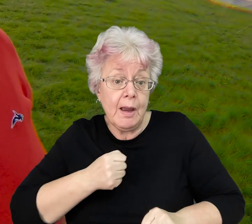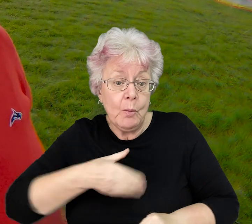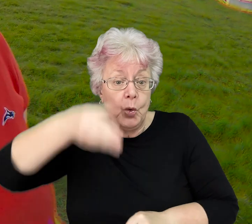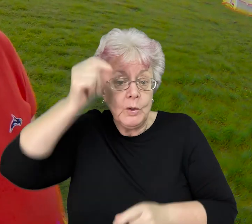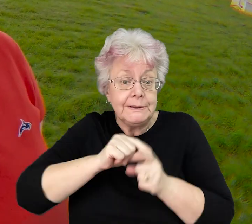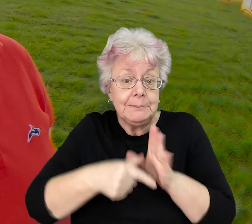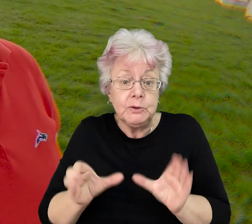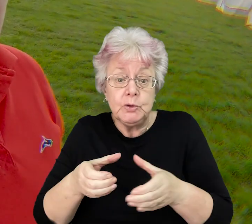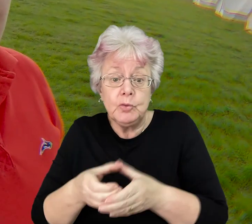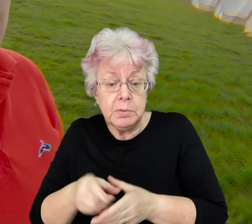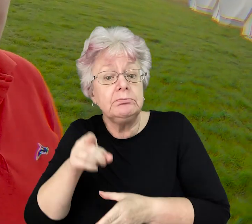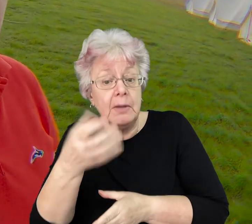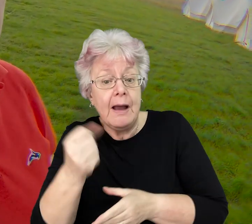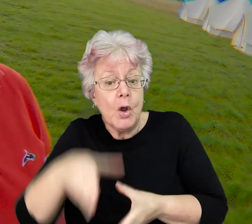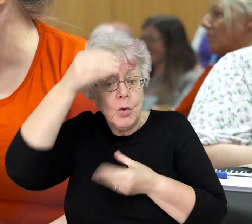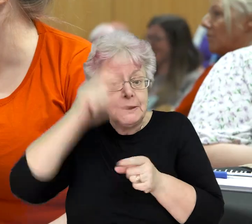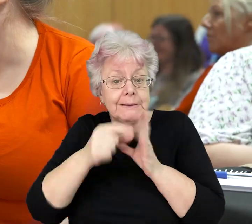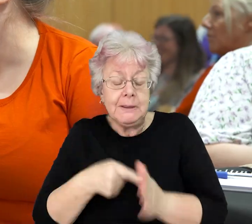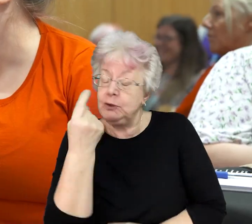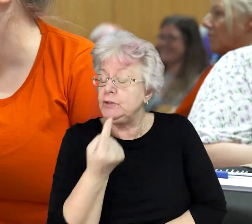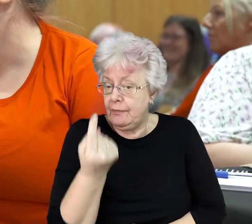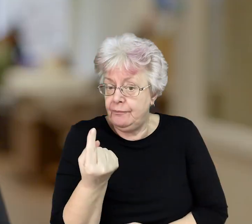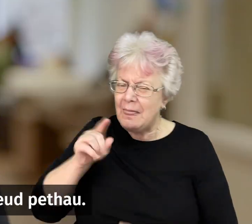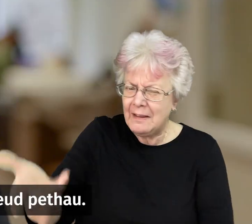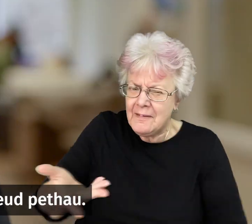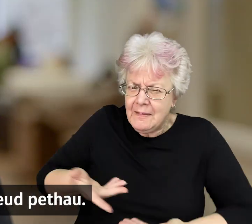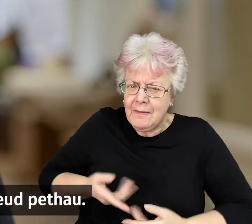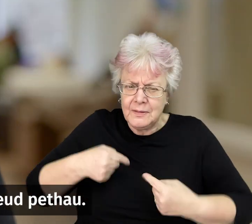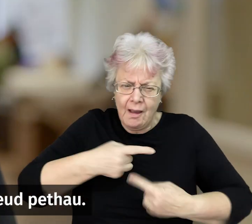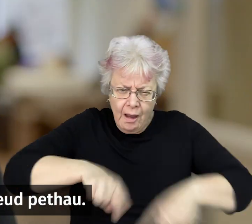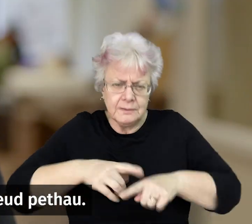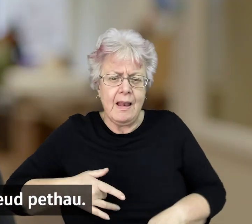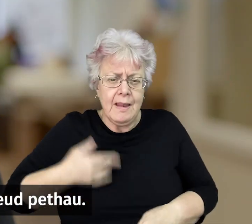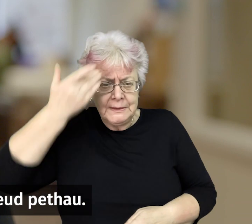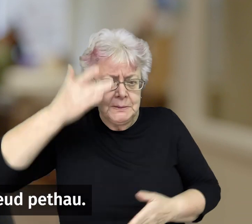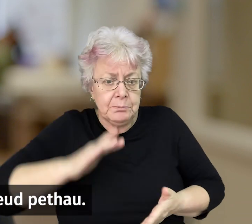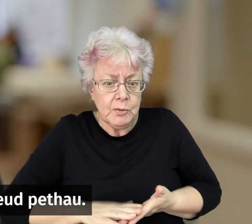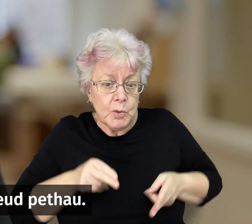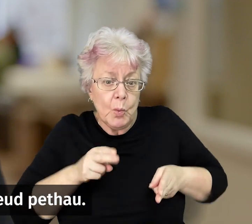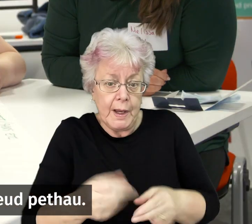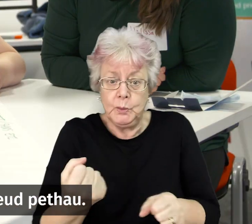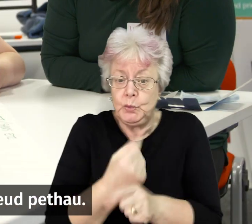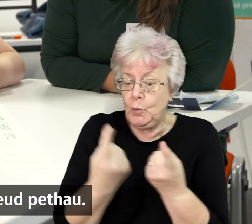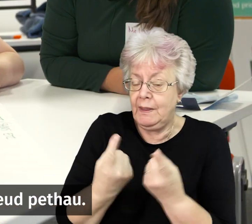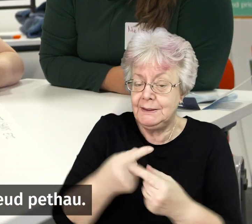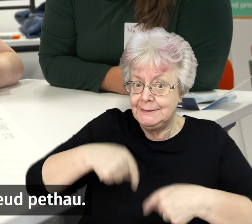Disabilities Group, has a learning disability herself, giving us a lived experience in the way that we do things.